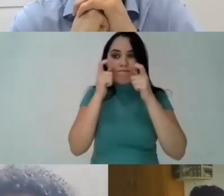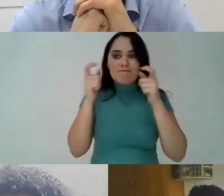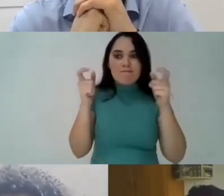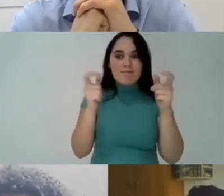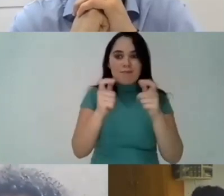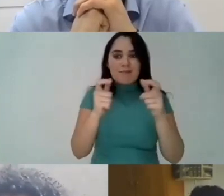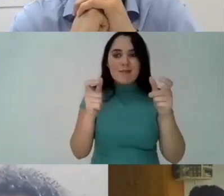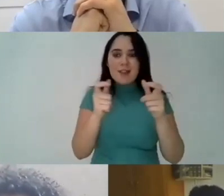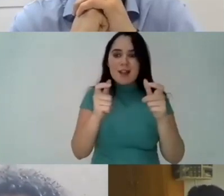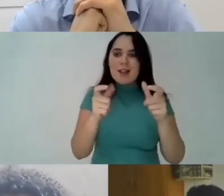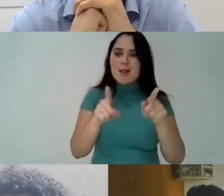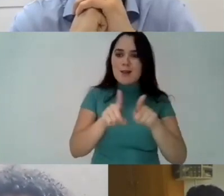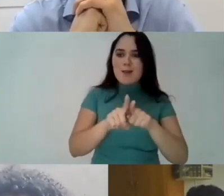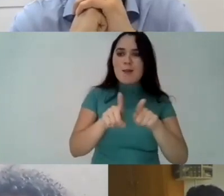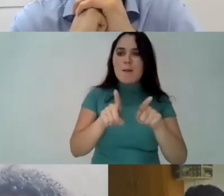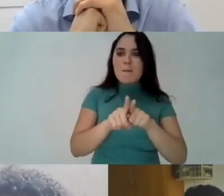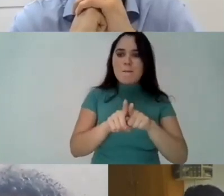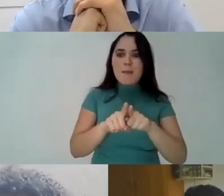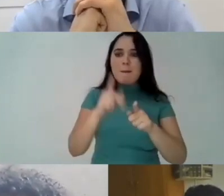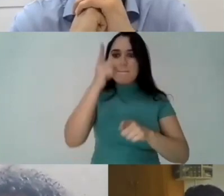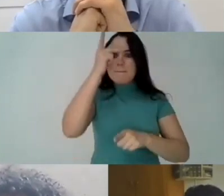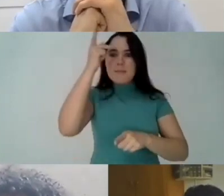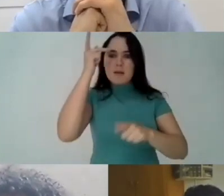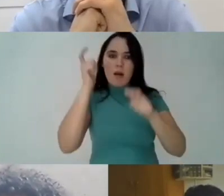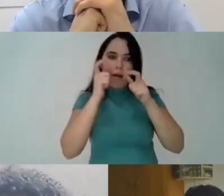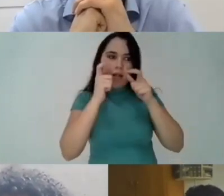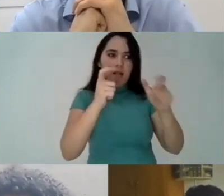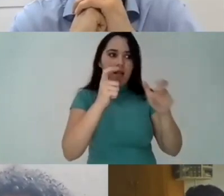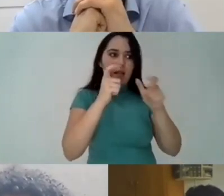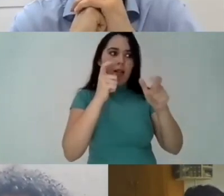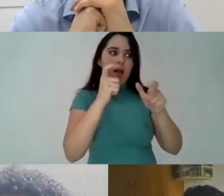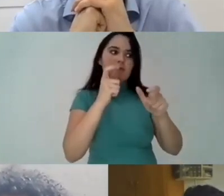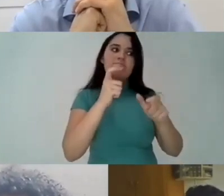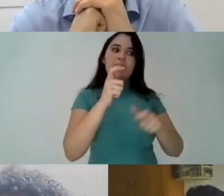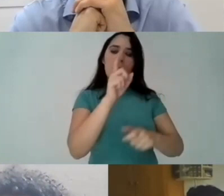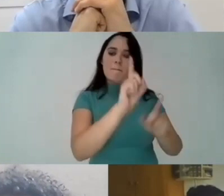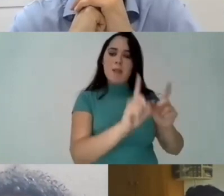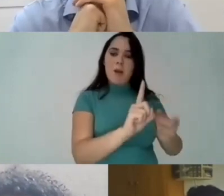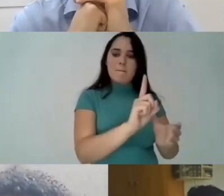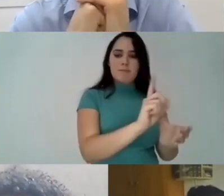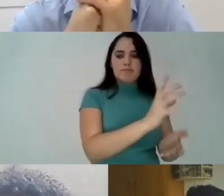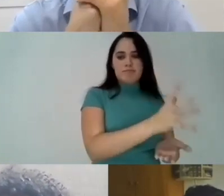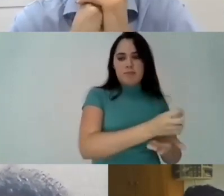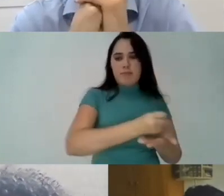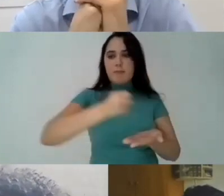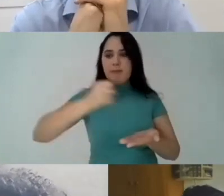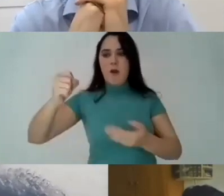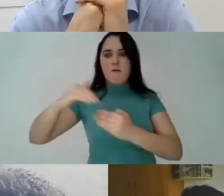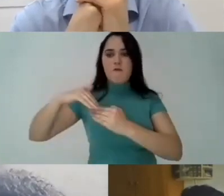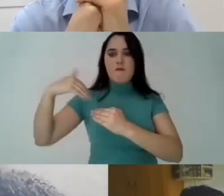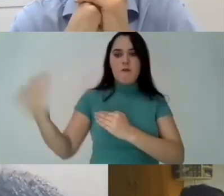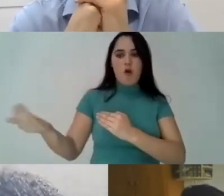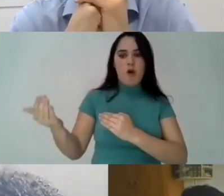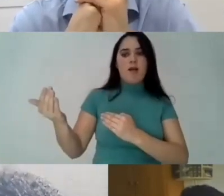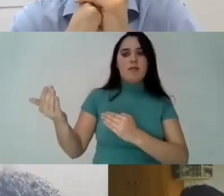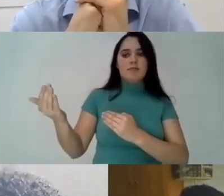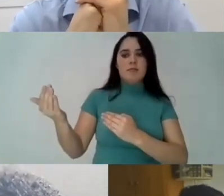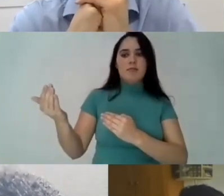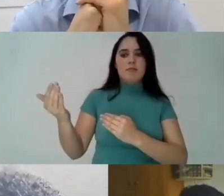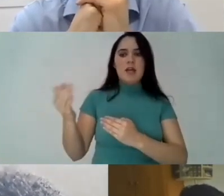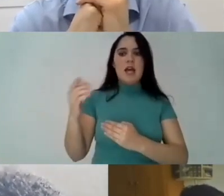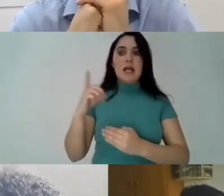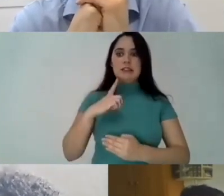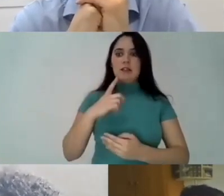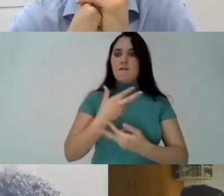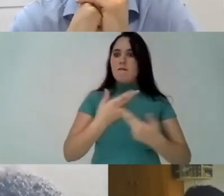in in brazil uh we we had at that point uh the gender movement happening elsewhere here in brazil